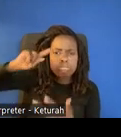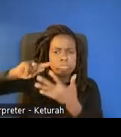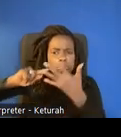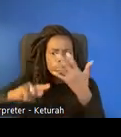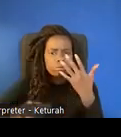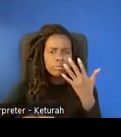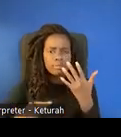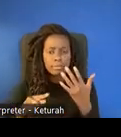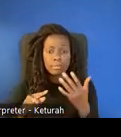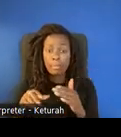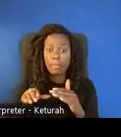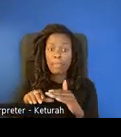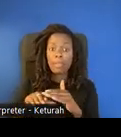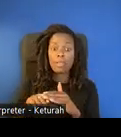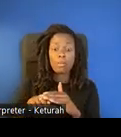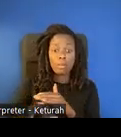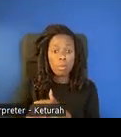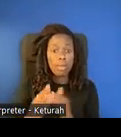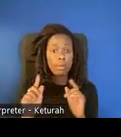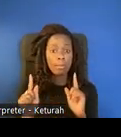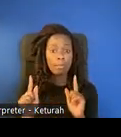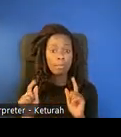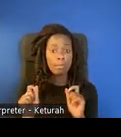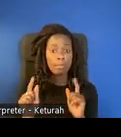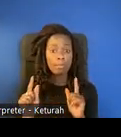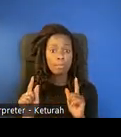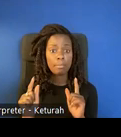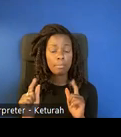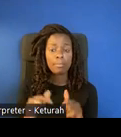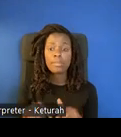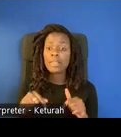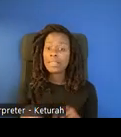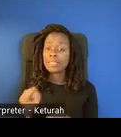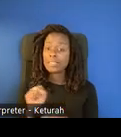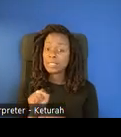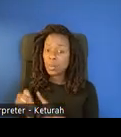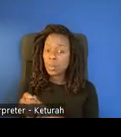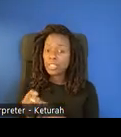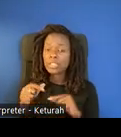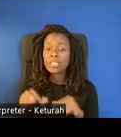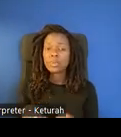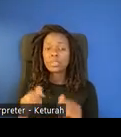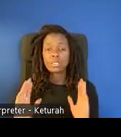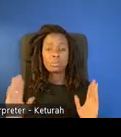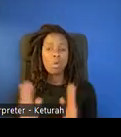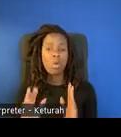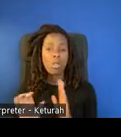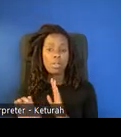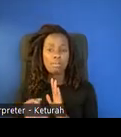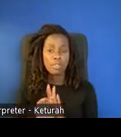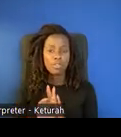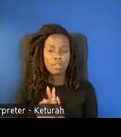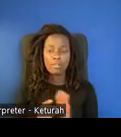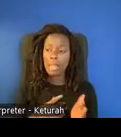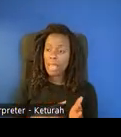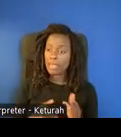So they go in and they take a picture. This case, this wasn't a big picture. This was a small picture, but if they like this picture, they can say,